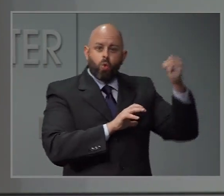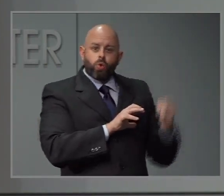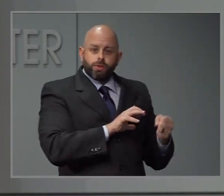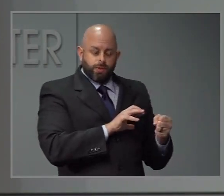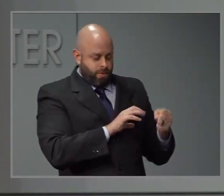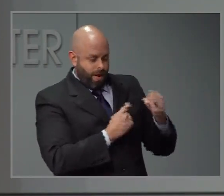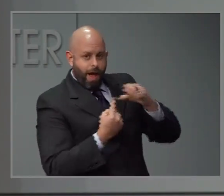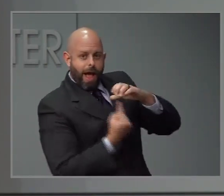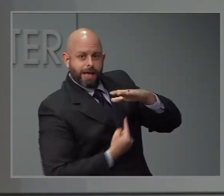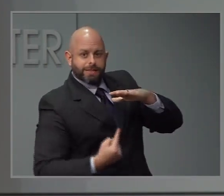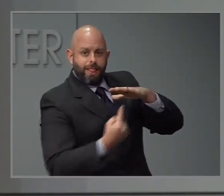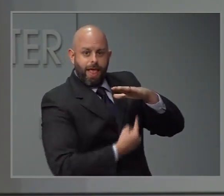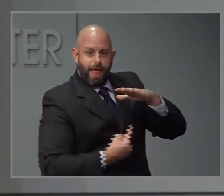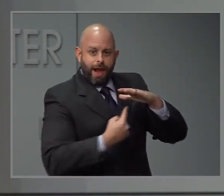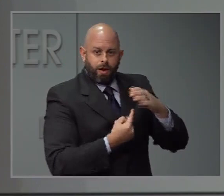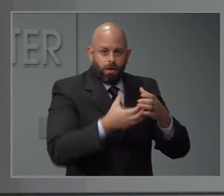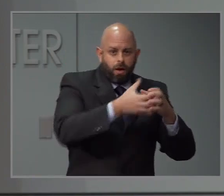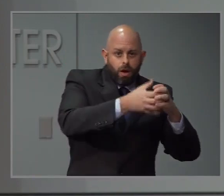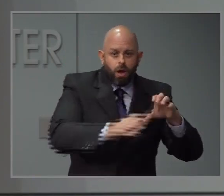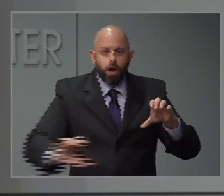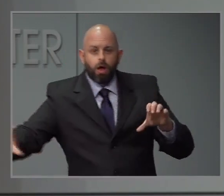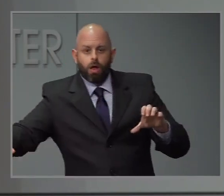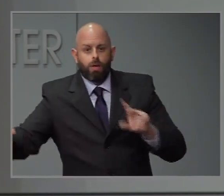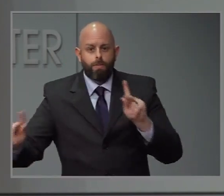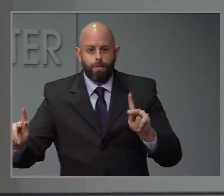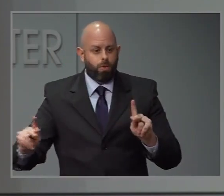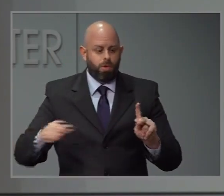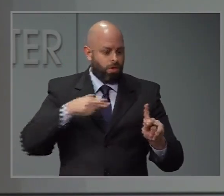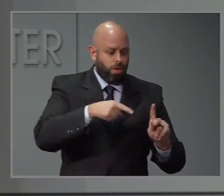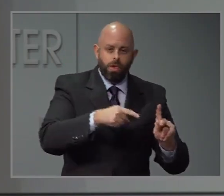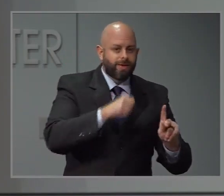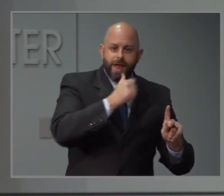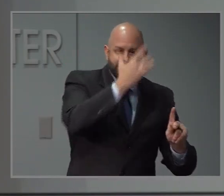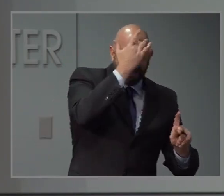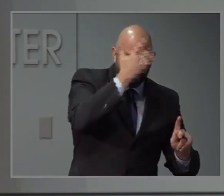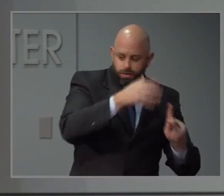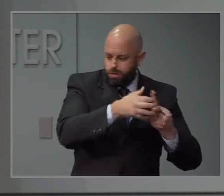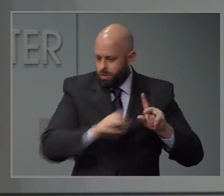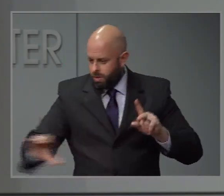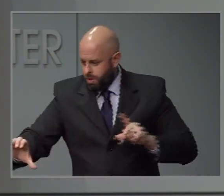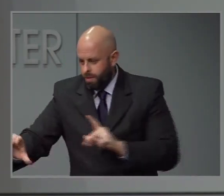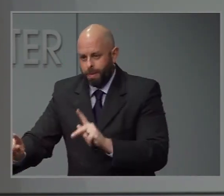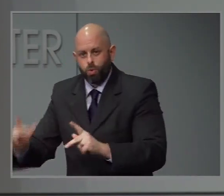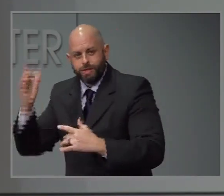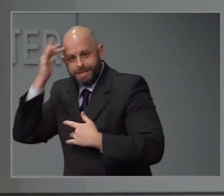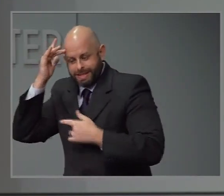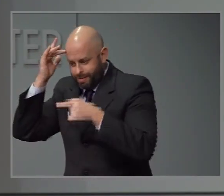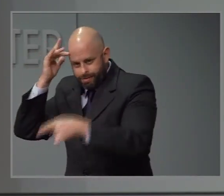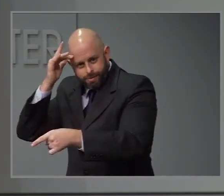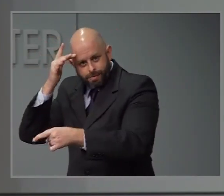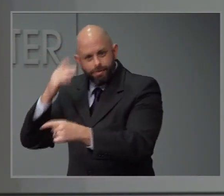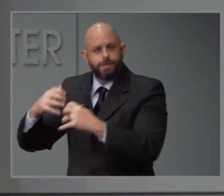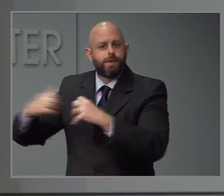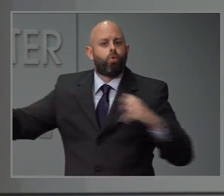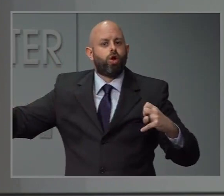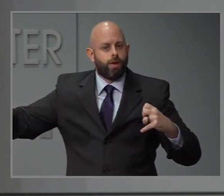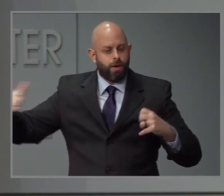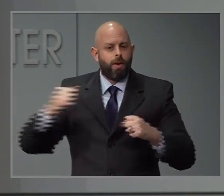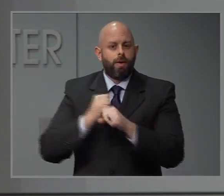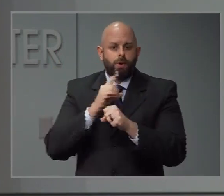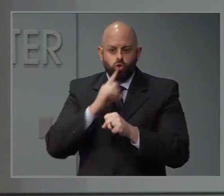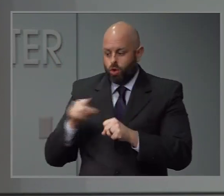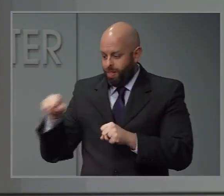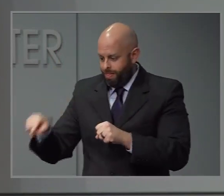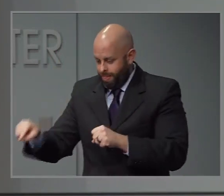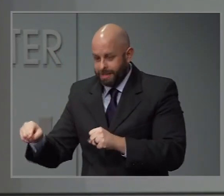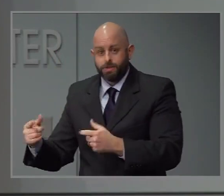away from those that are negative with COVID-19. It is obviously symptom monitoring to make sure folks aren't escalating to have worse